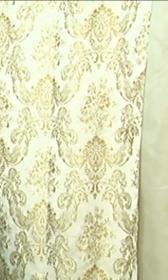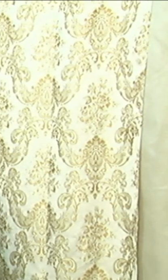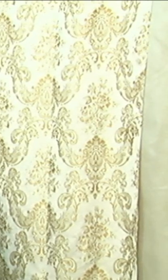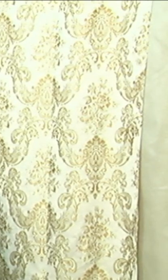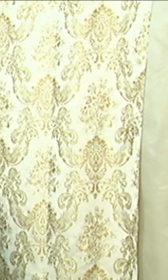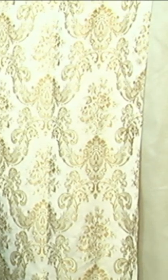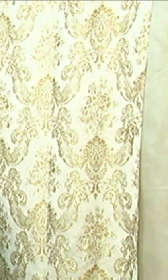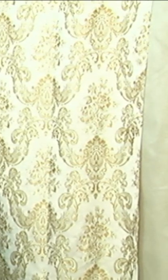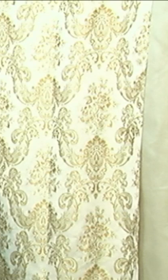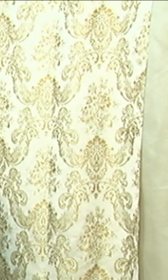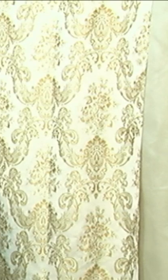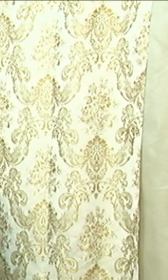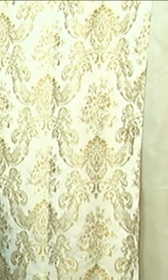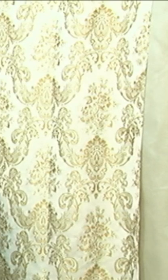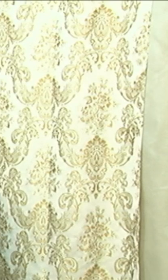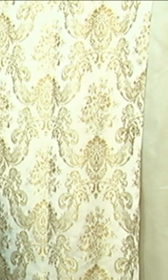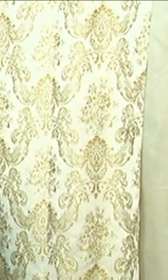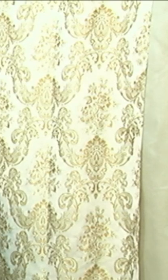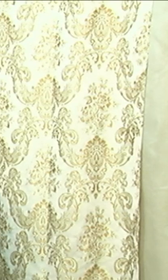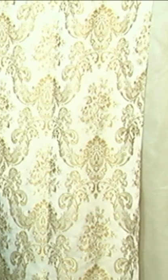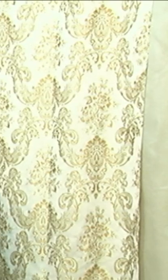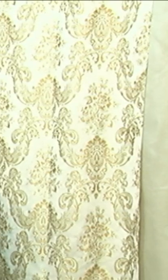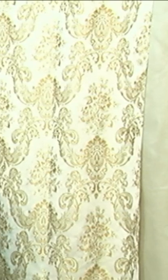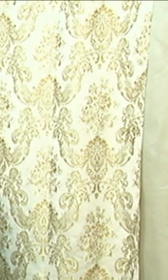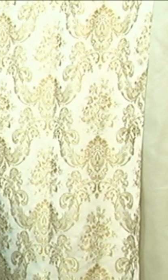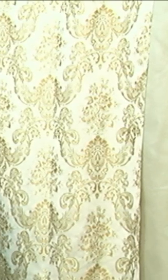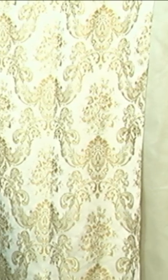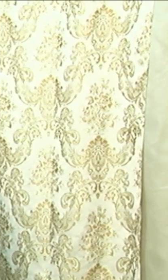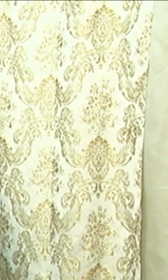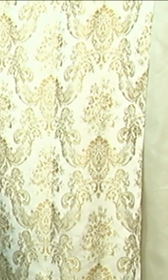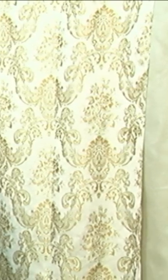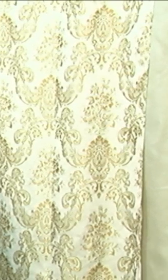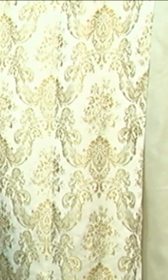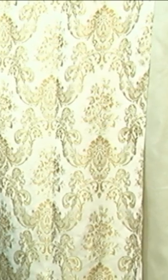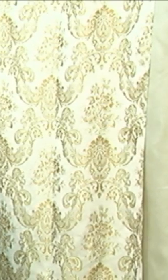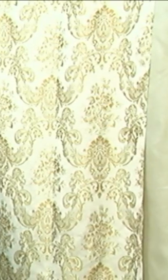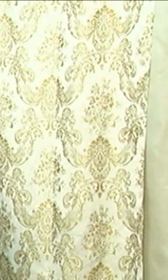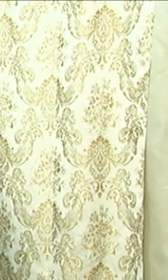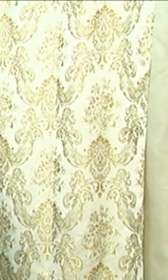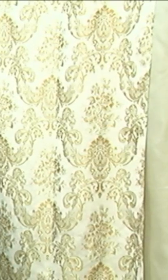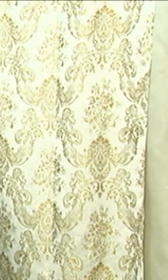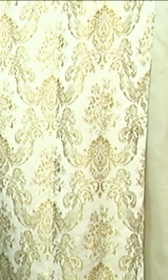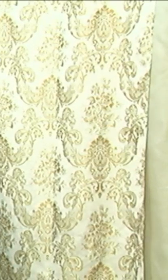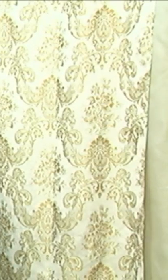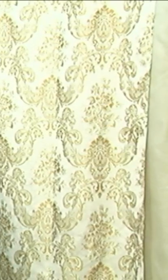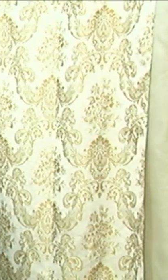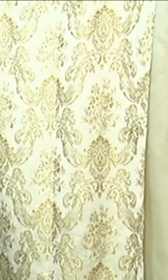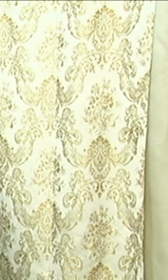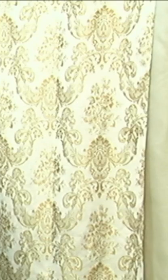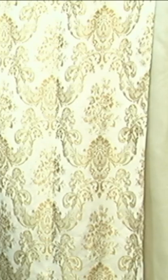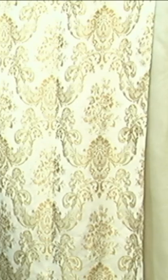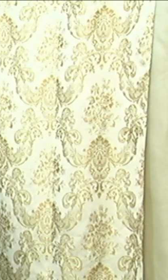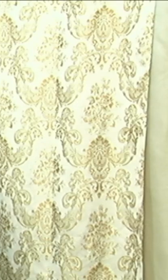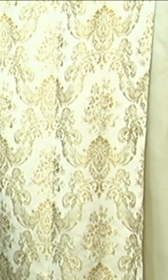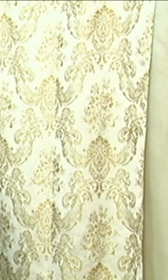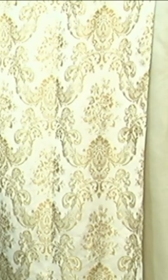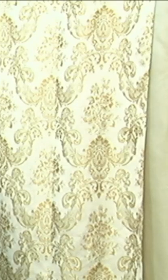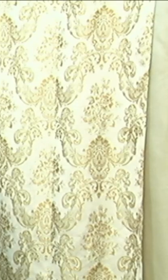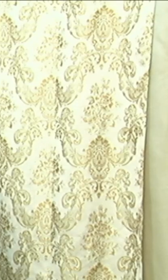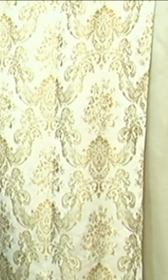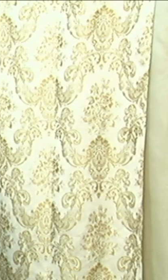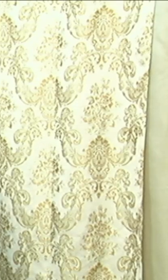of God, circumstances are often going to be going contrary to our heart, which is